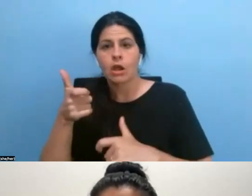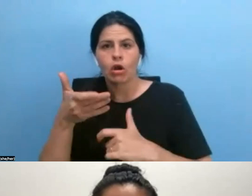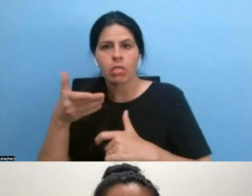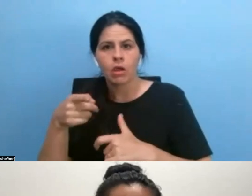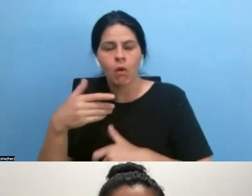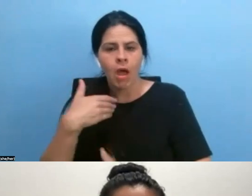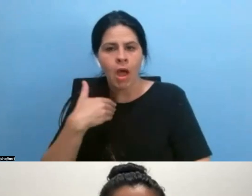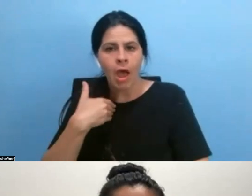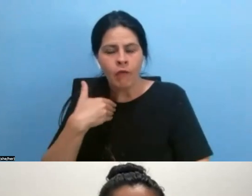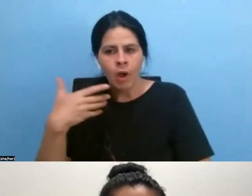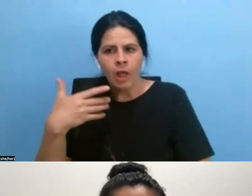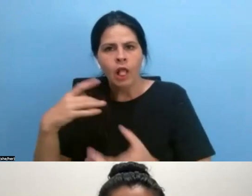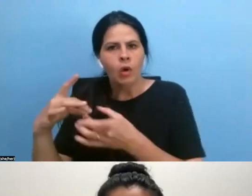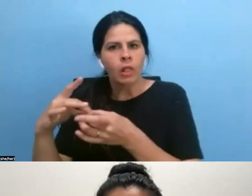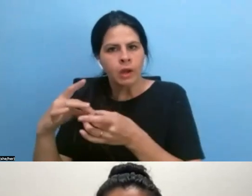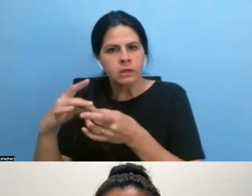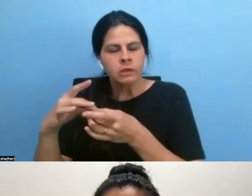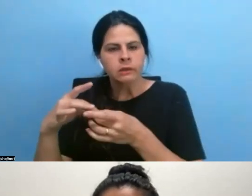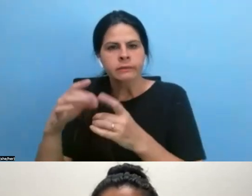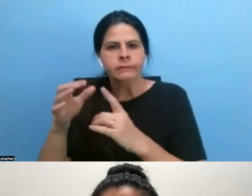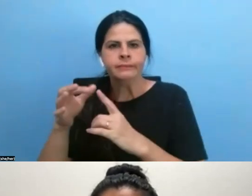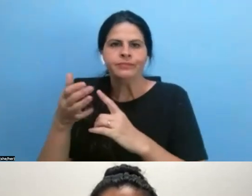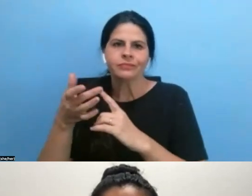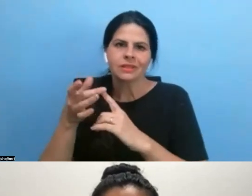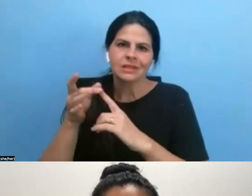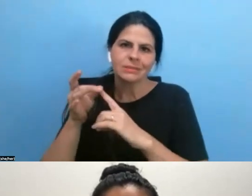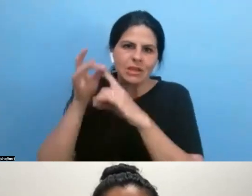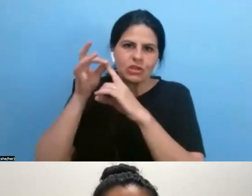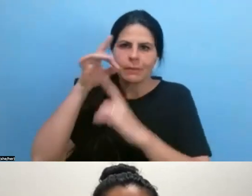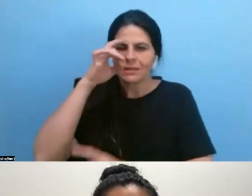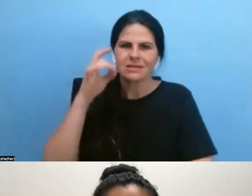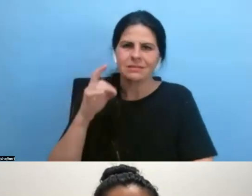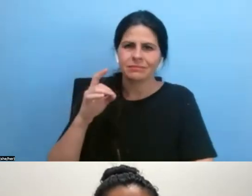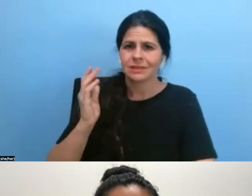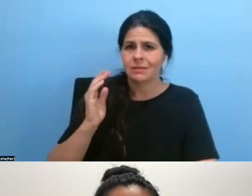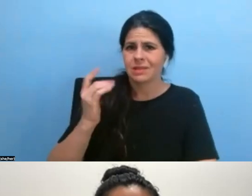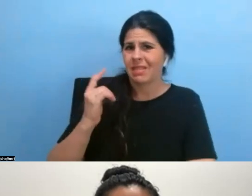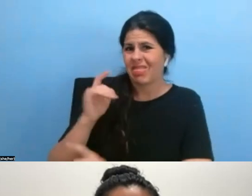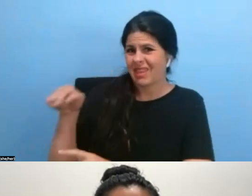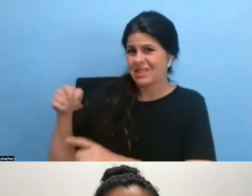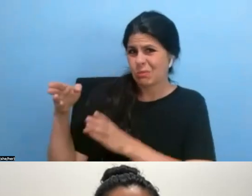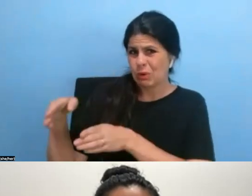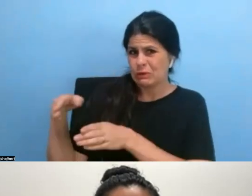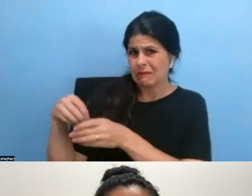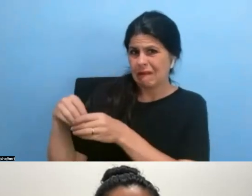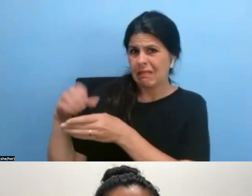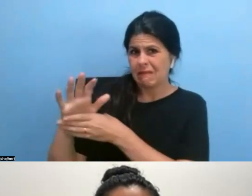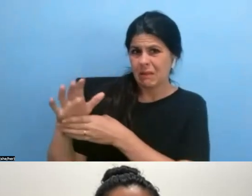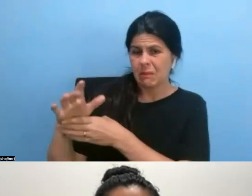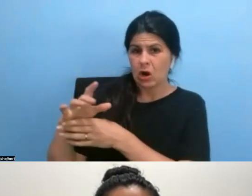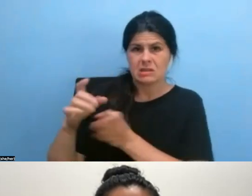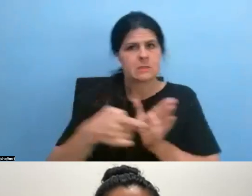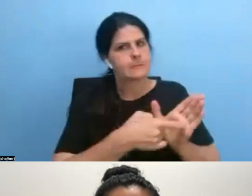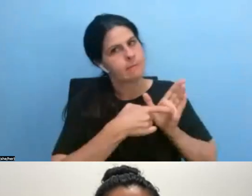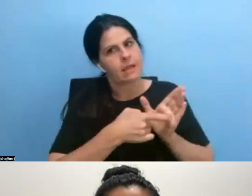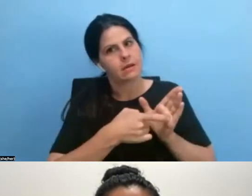um, that relationship, especially because it sounds like it was something the person in the film demanded, and it doesn't sound like